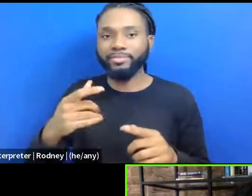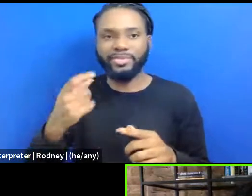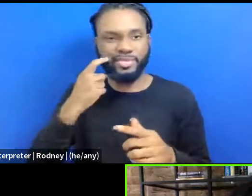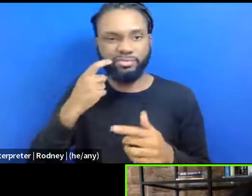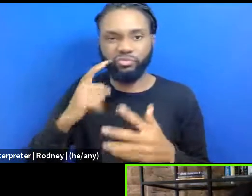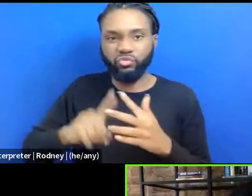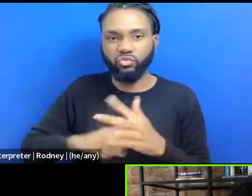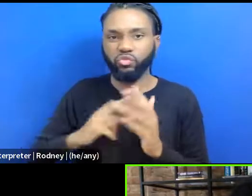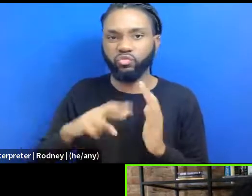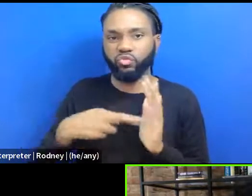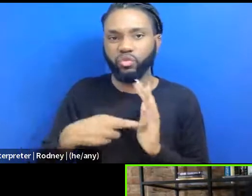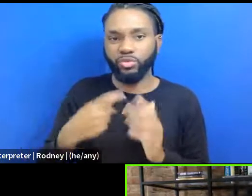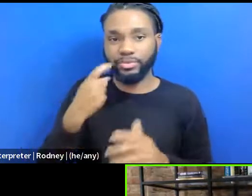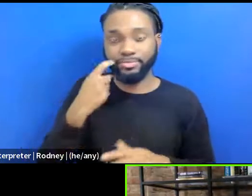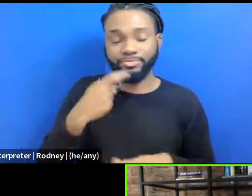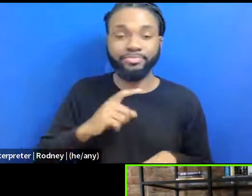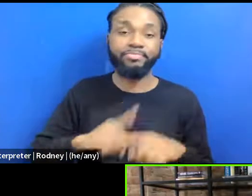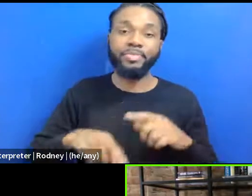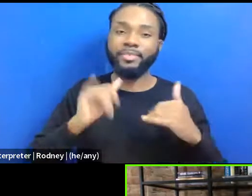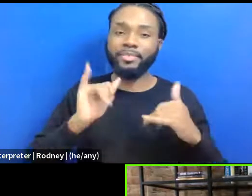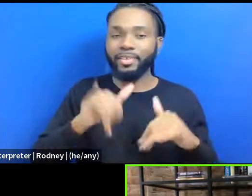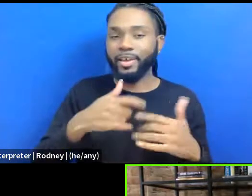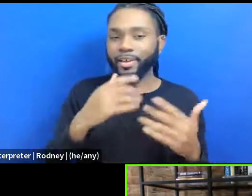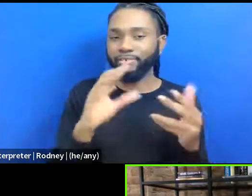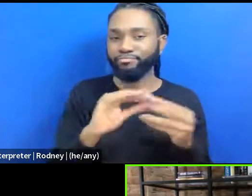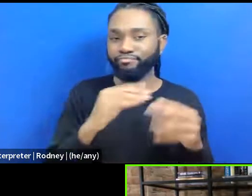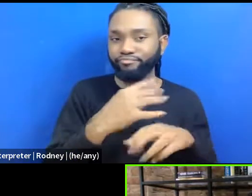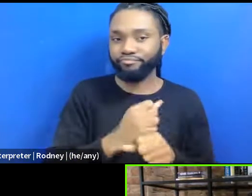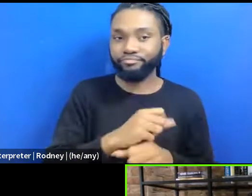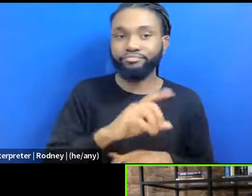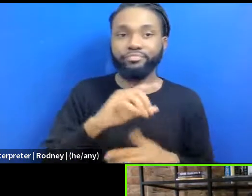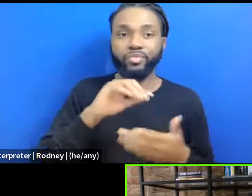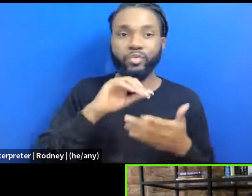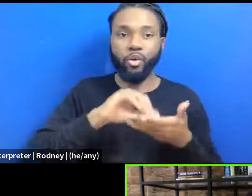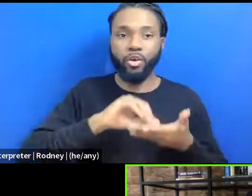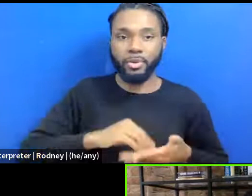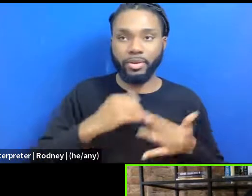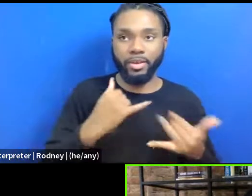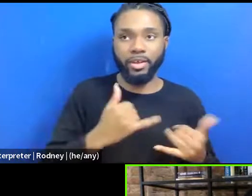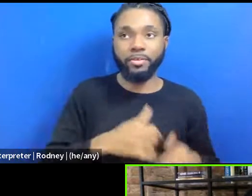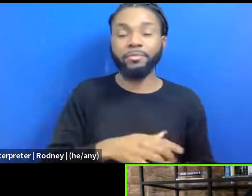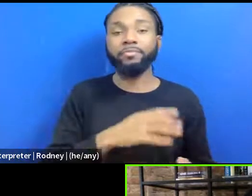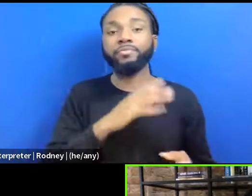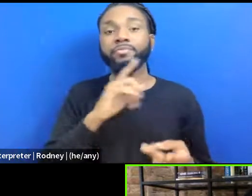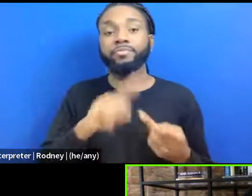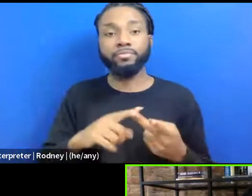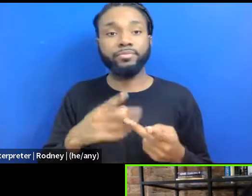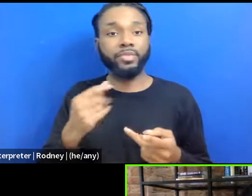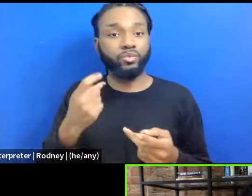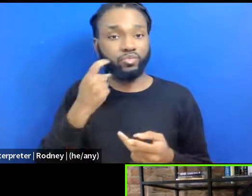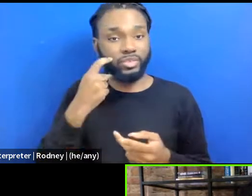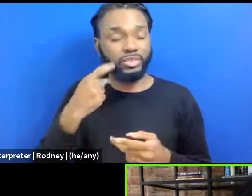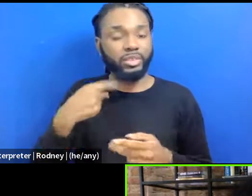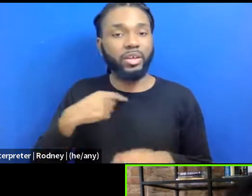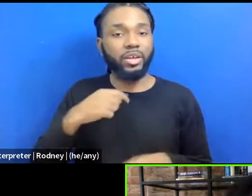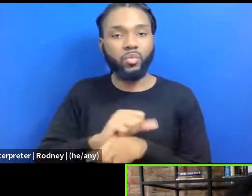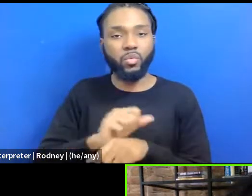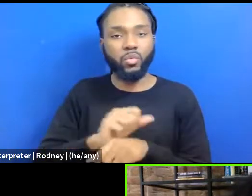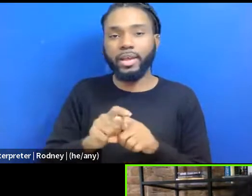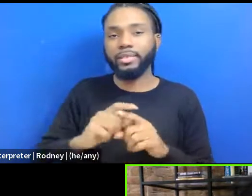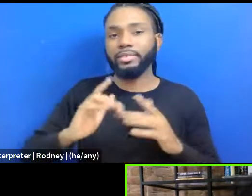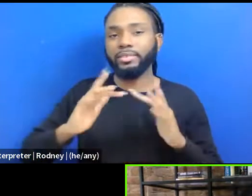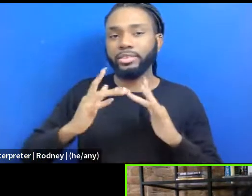so that's Documenting the Now and then most recently I worked as the digital